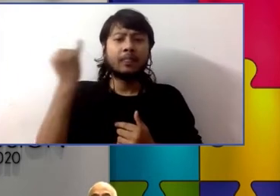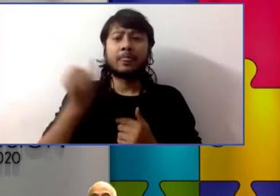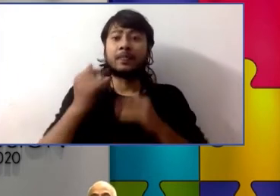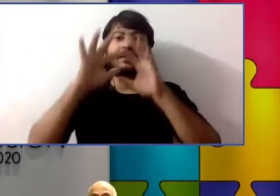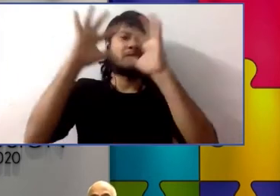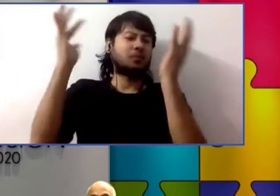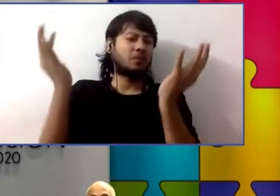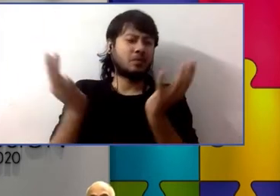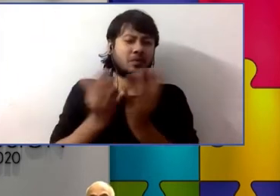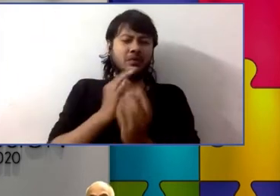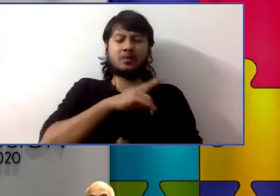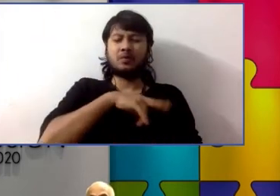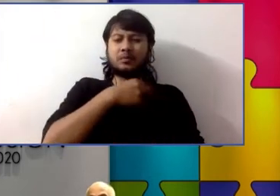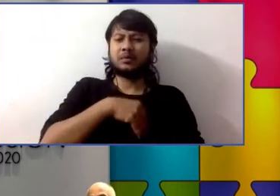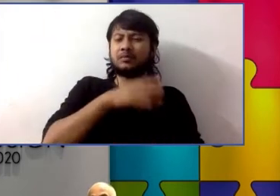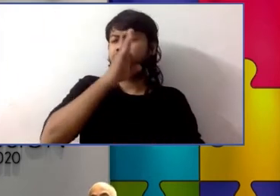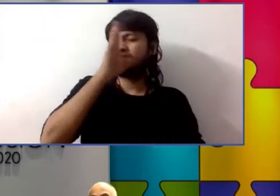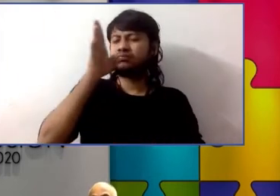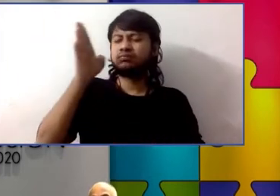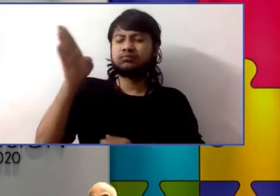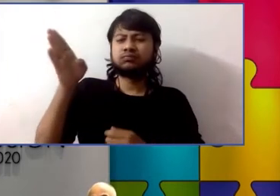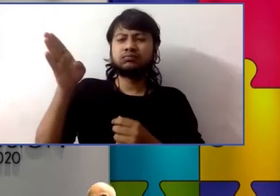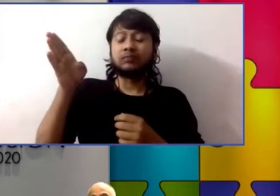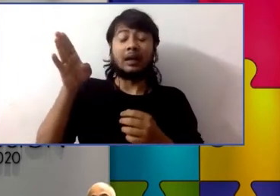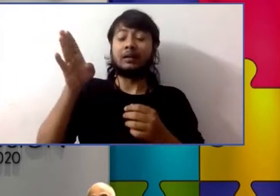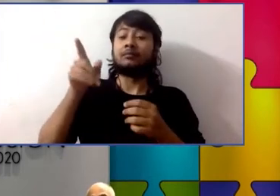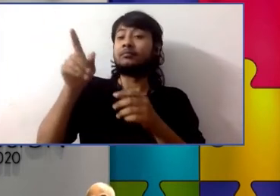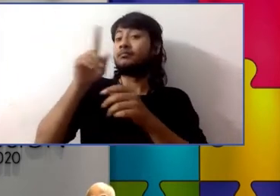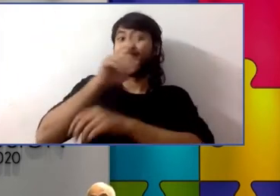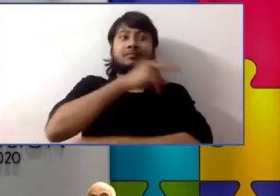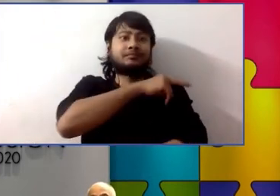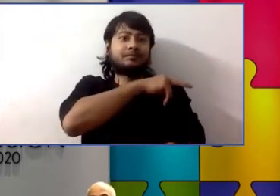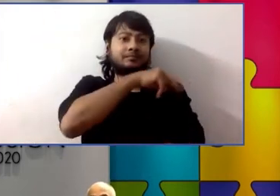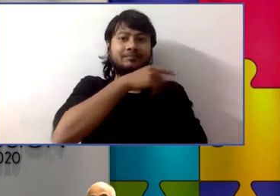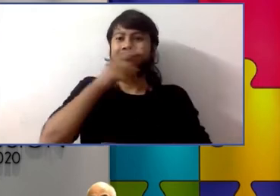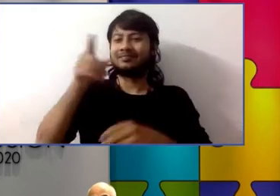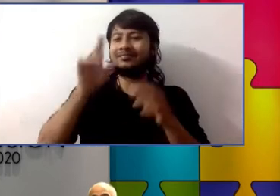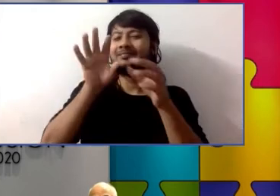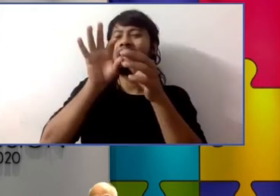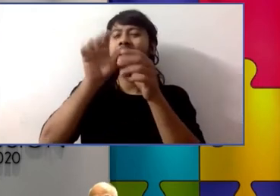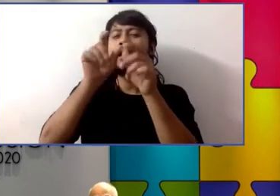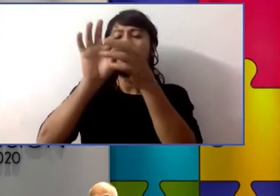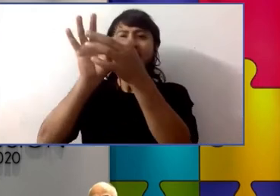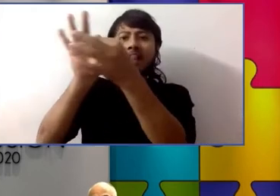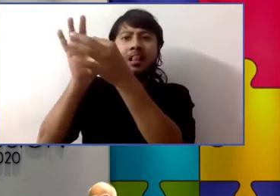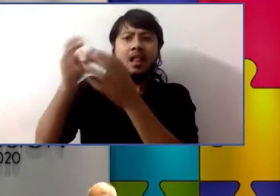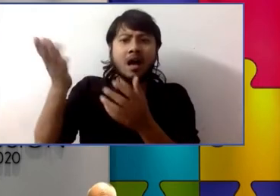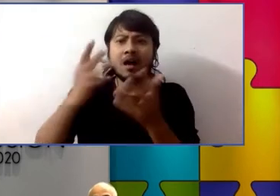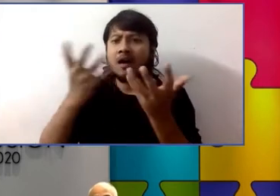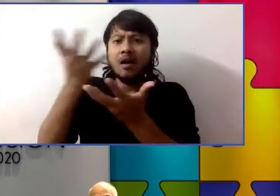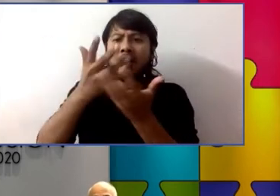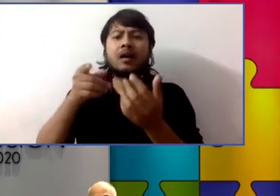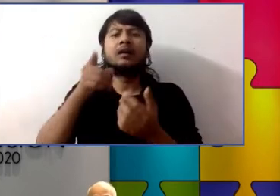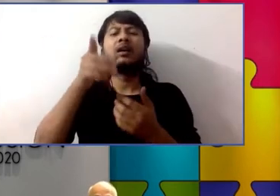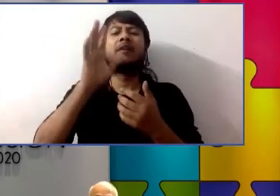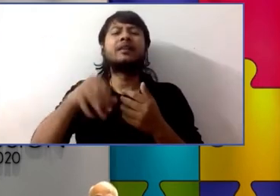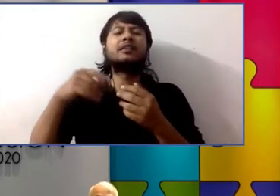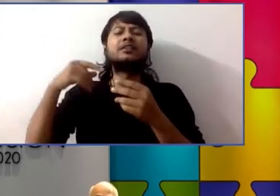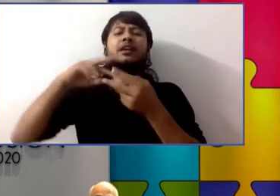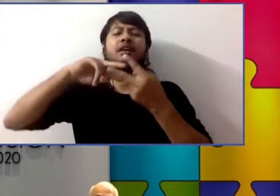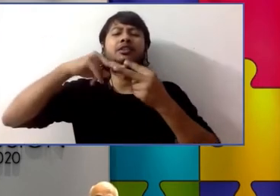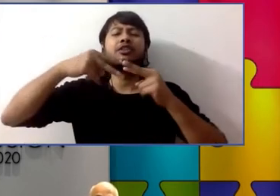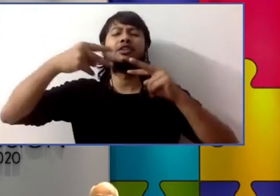year into Samuel's life he came back and told us that it looks like Samuel has an underlying genetic disorder that has caused cerebral palsy